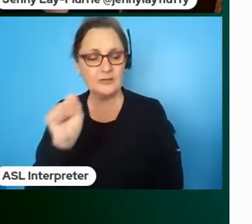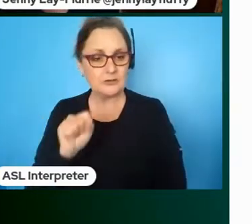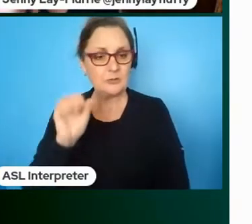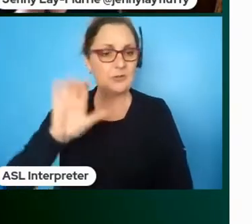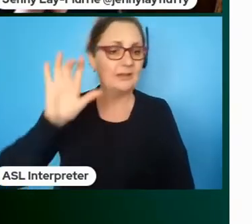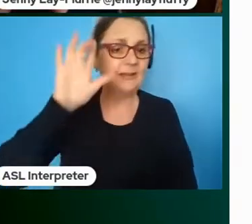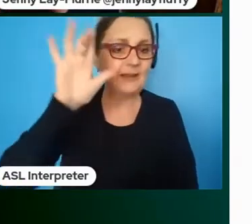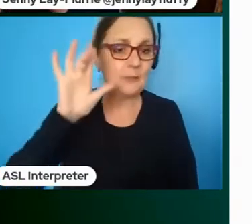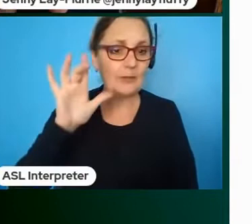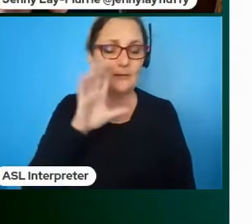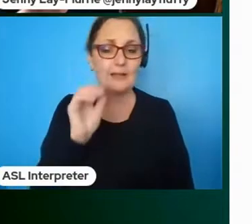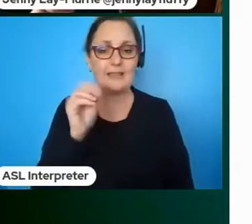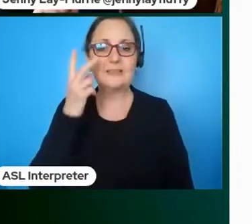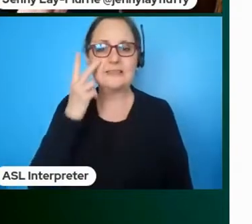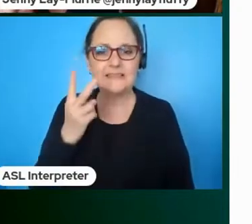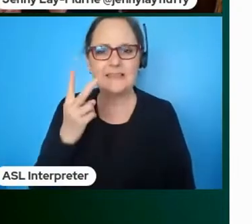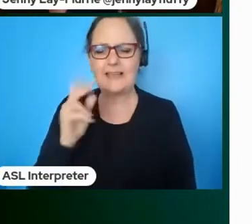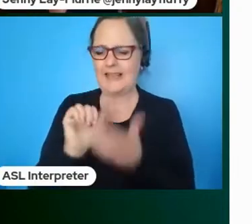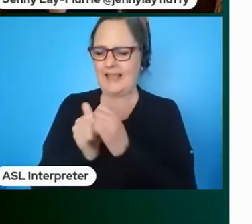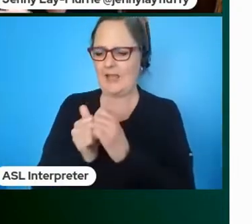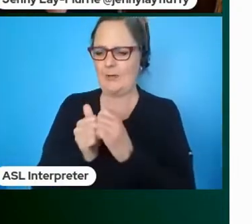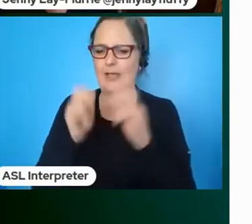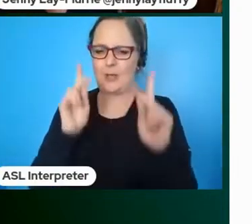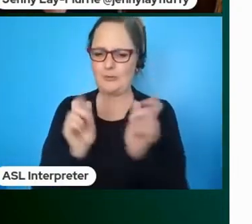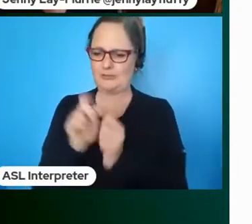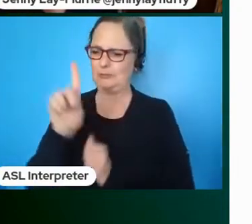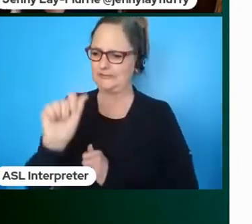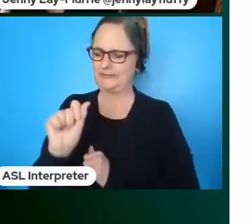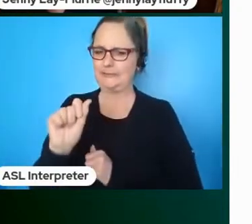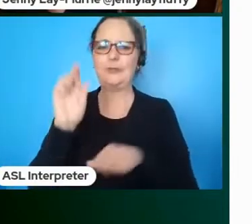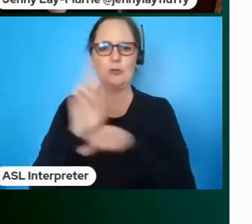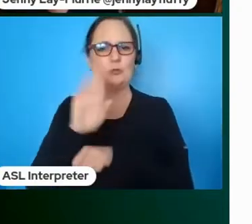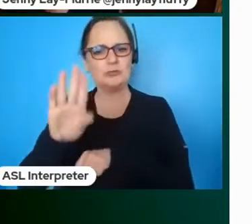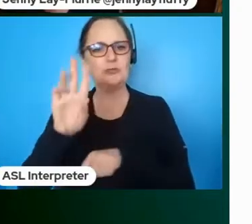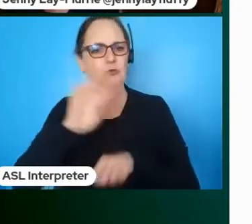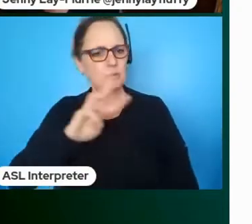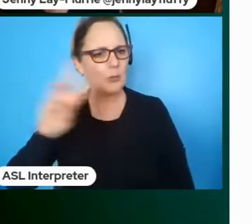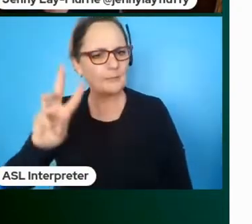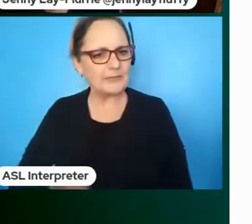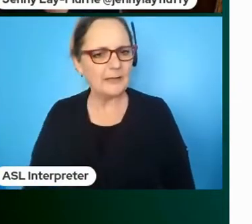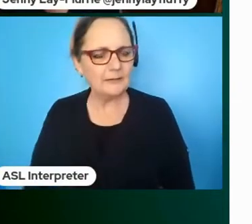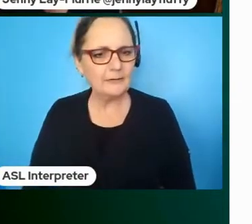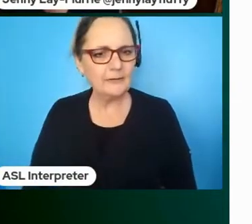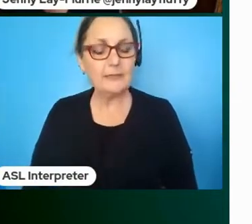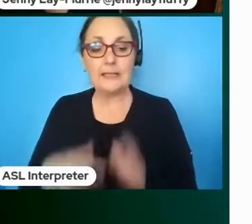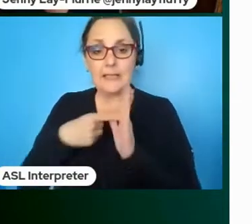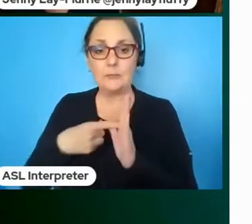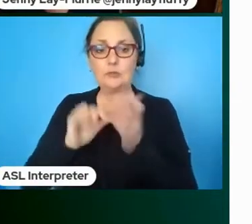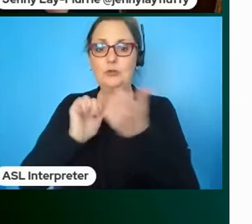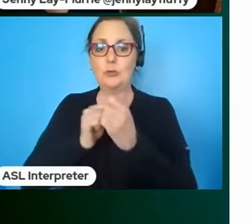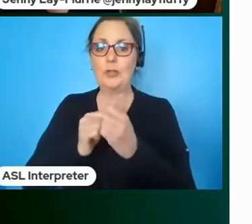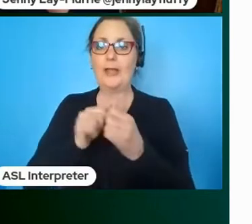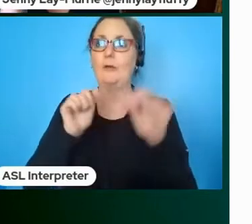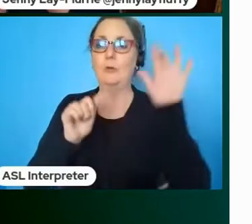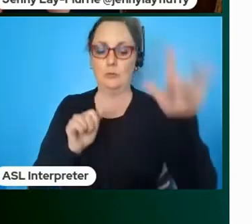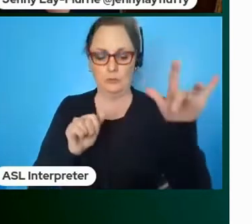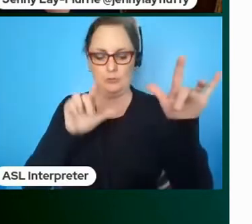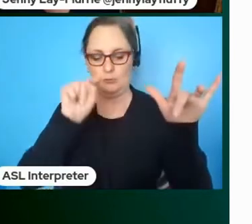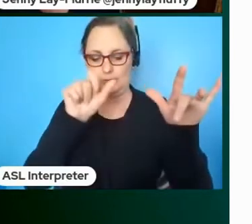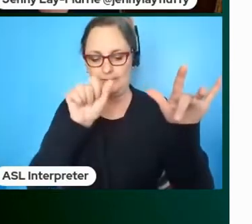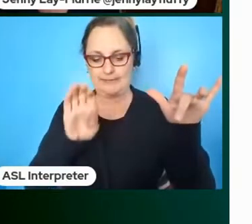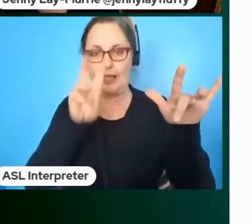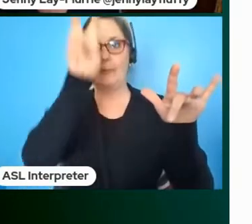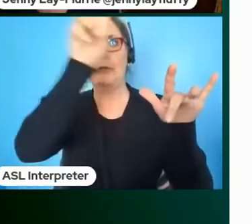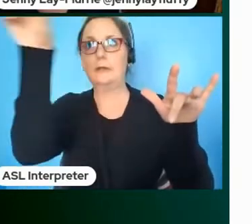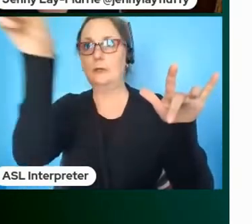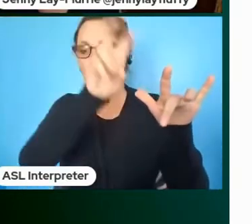disability and see if it flows through the page in the right order or just collector for those that are a little bit more geeky gather the bugs